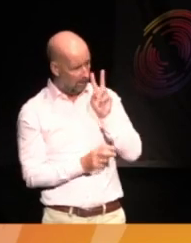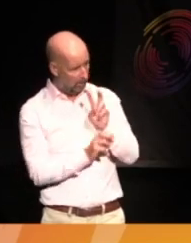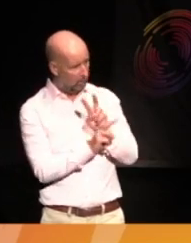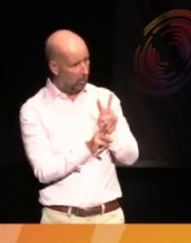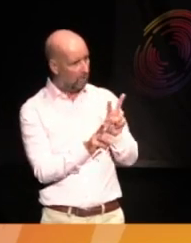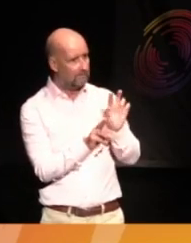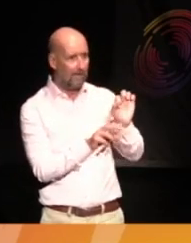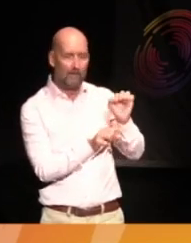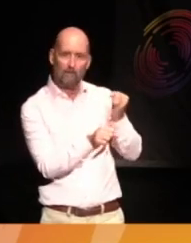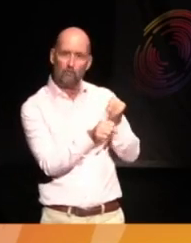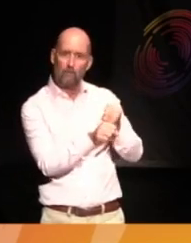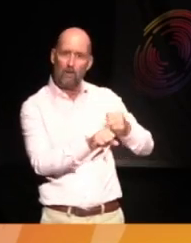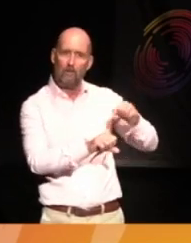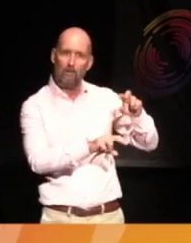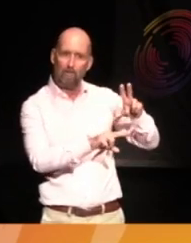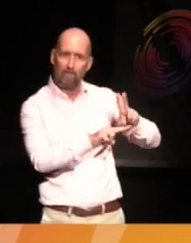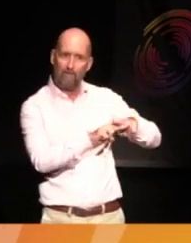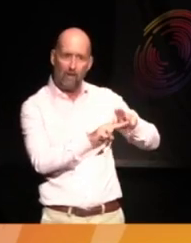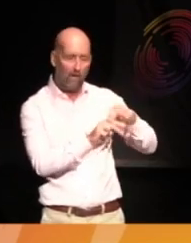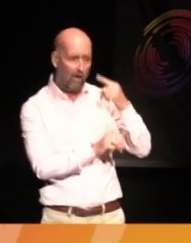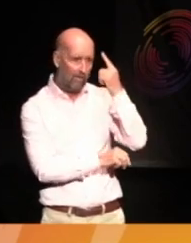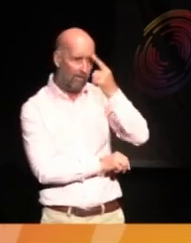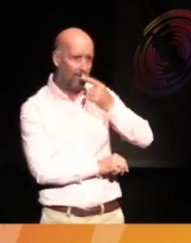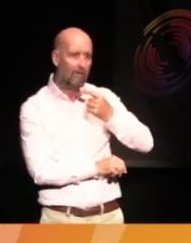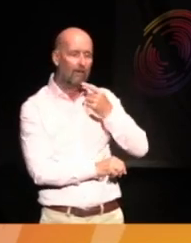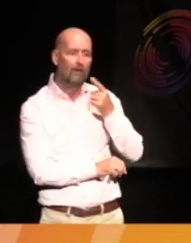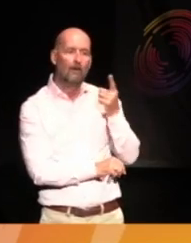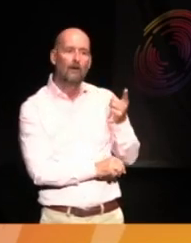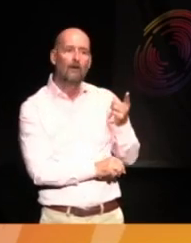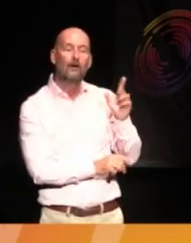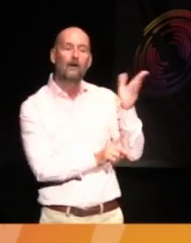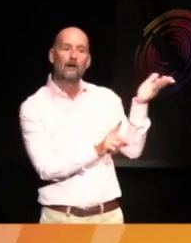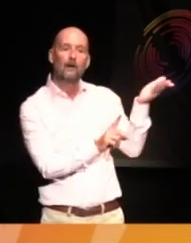your grandfather. A gift from the H.M.